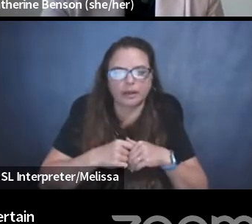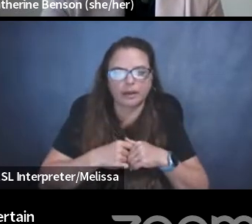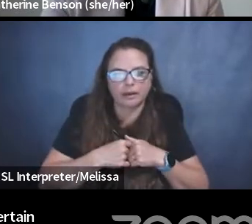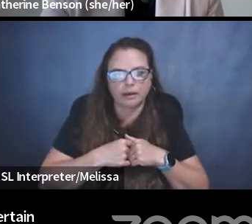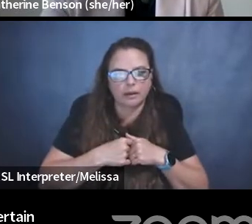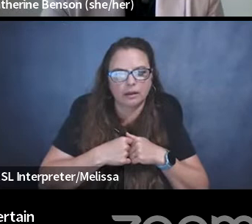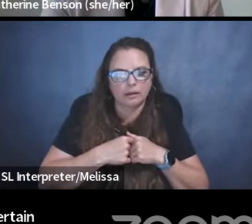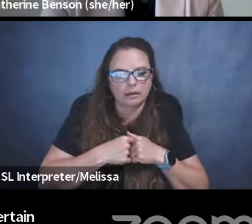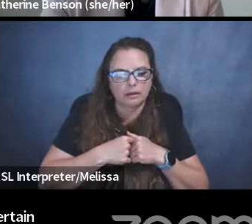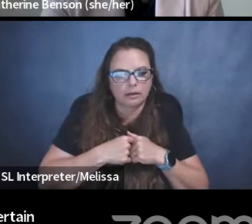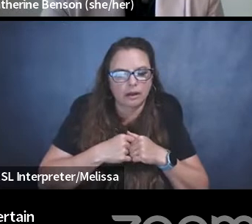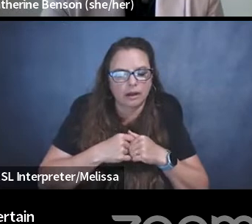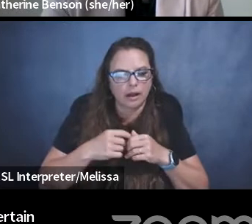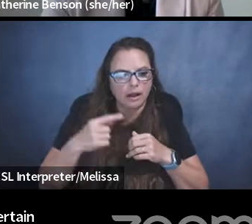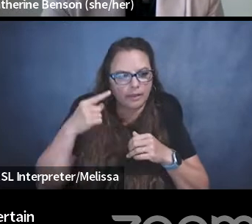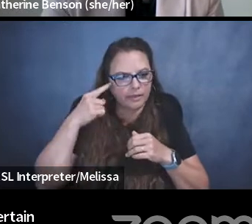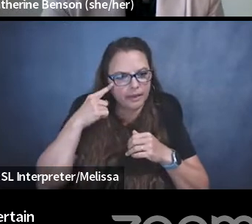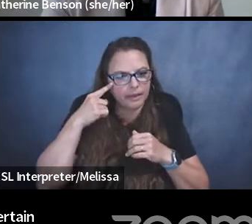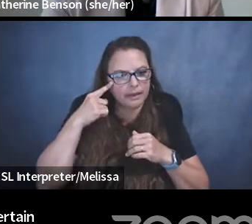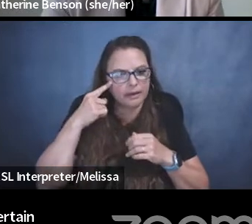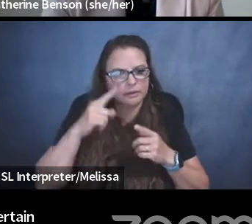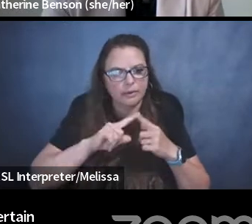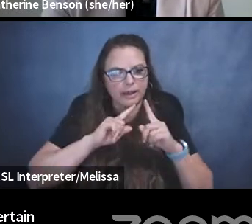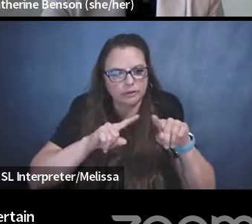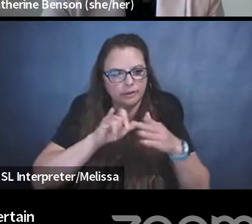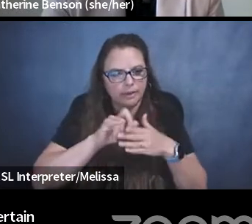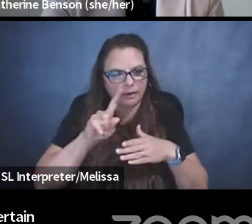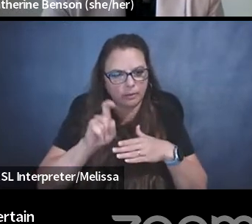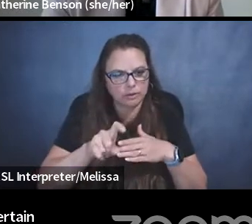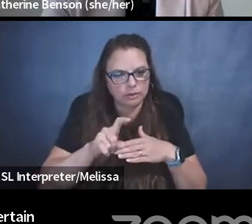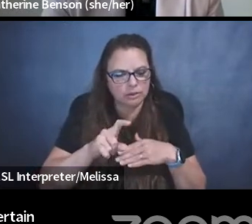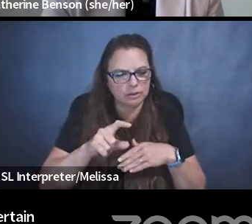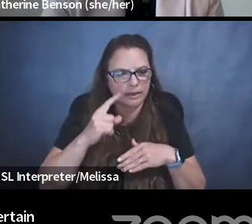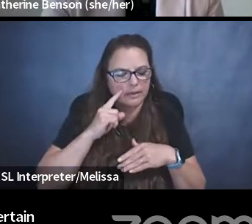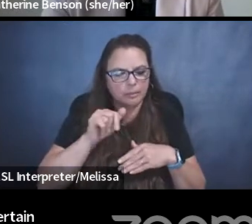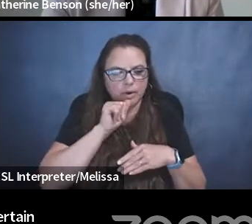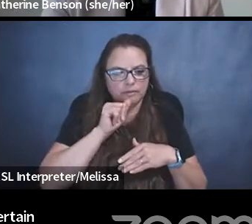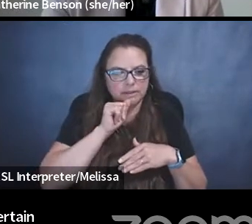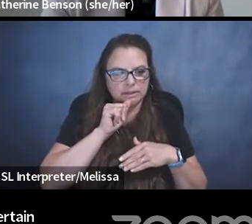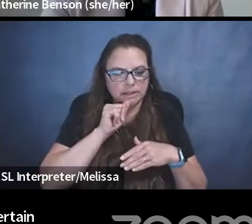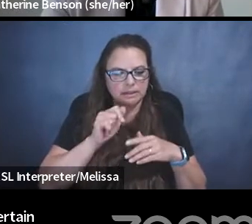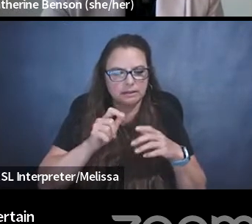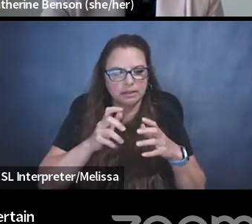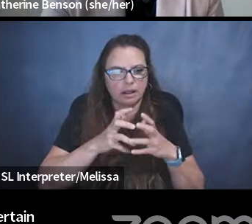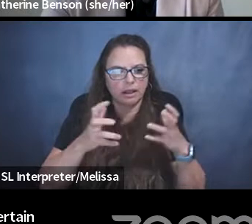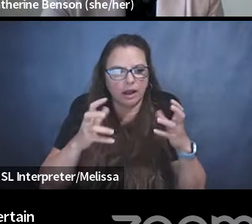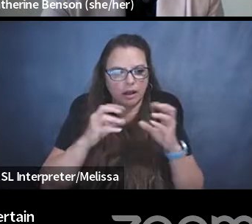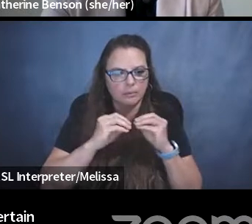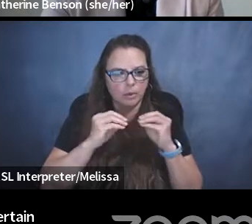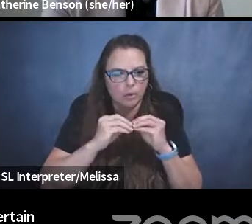I think to answer that question, I think privacy is a lot more of an